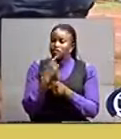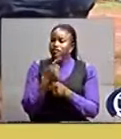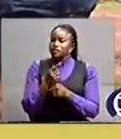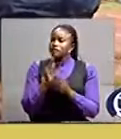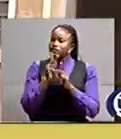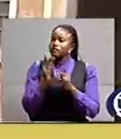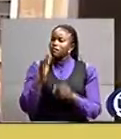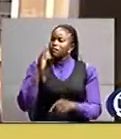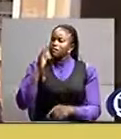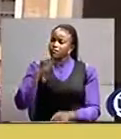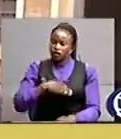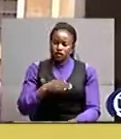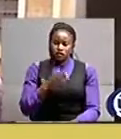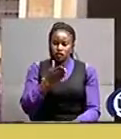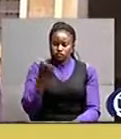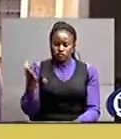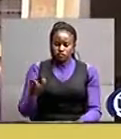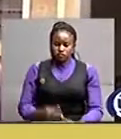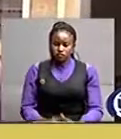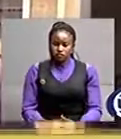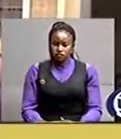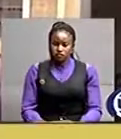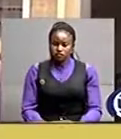the um